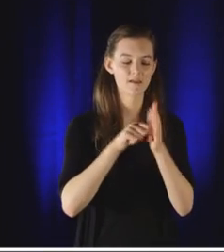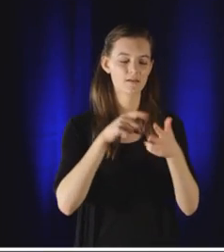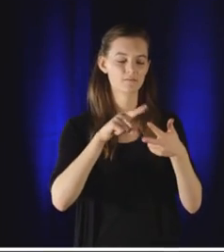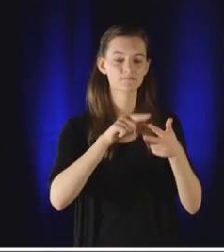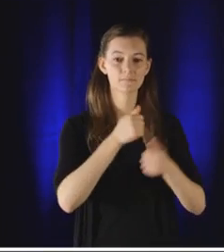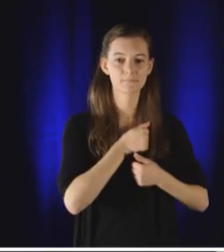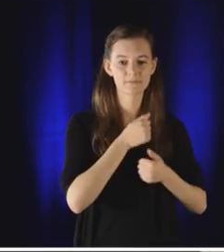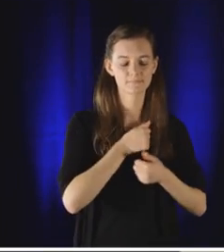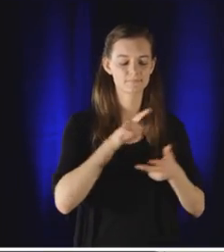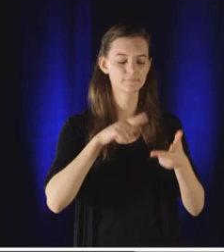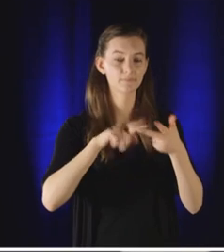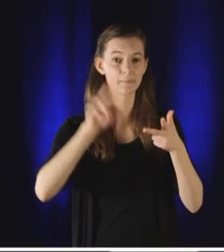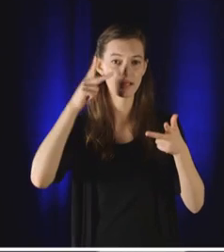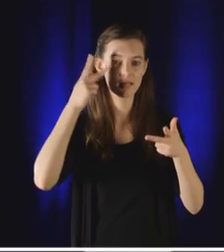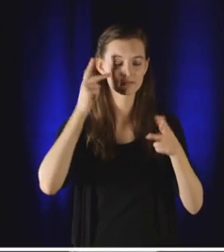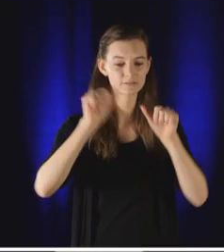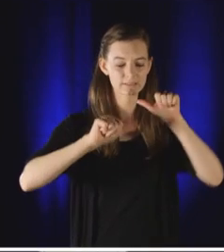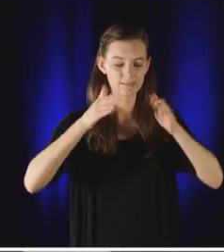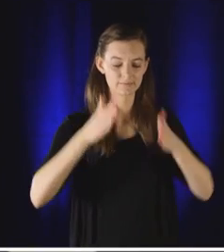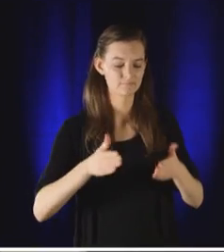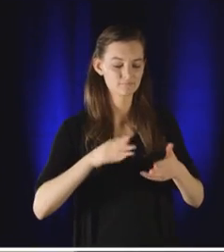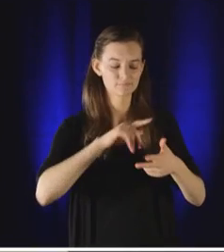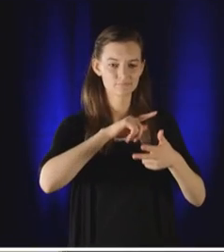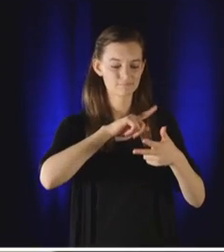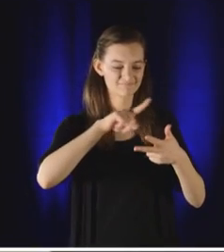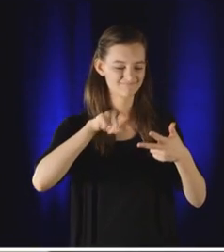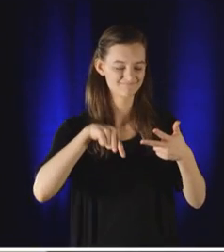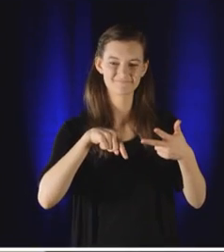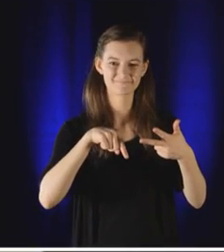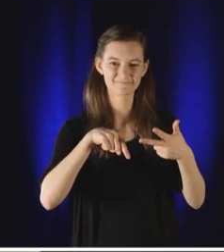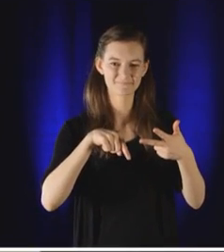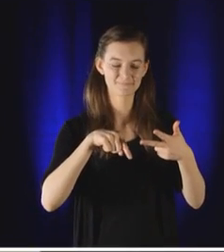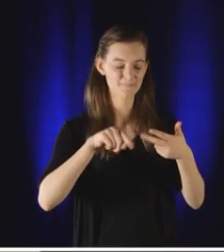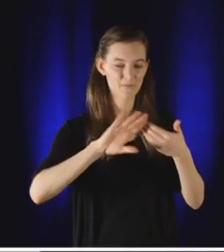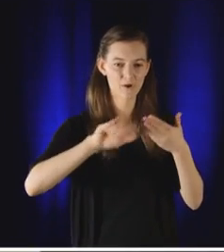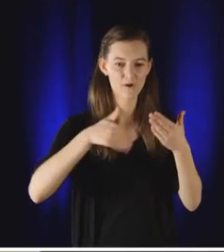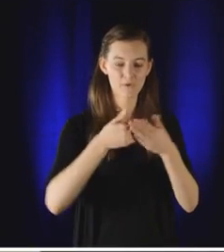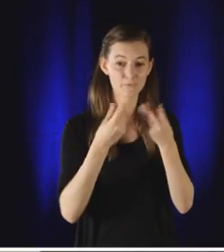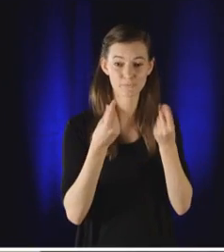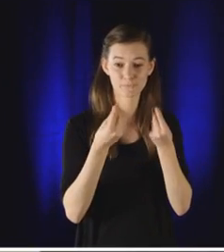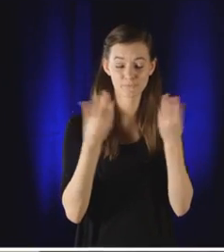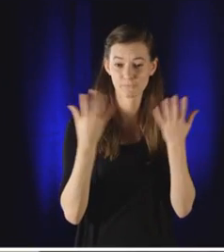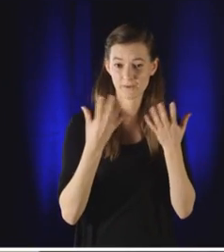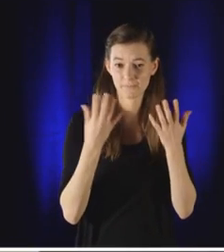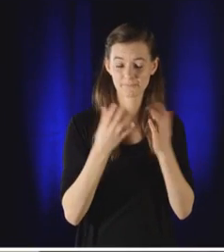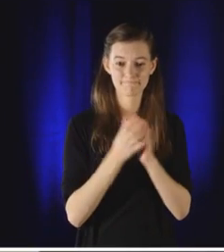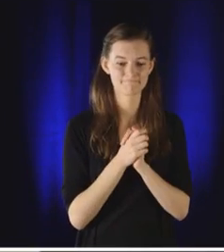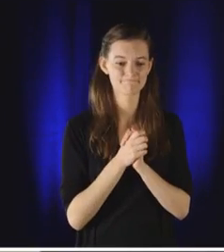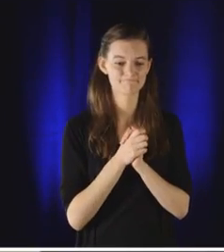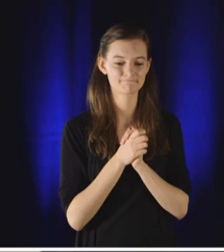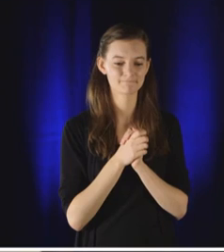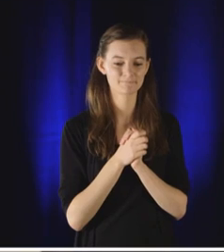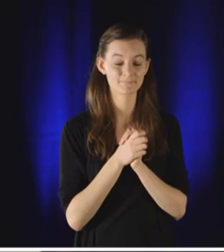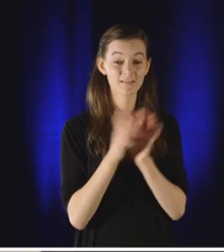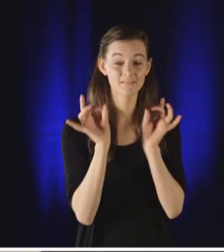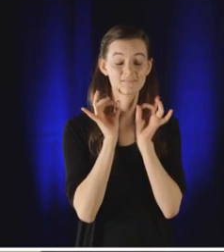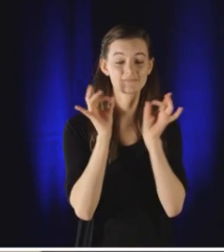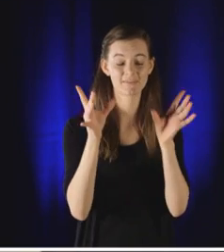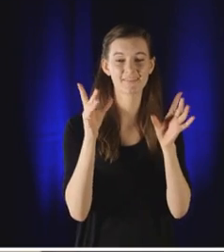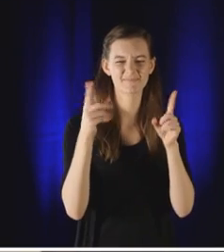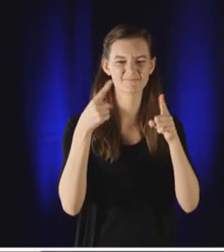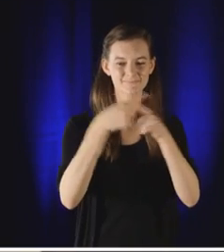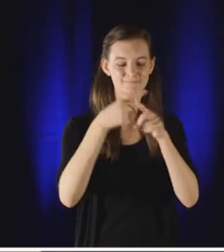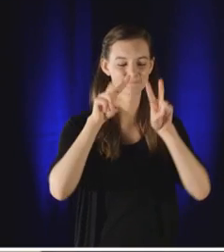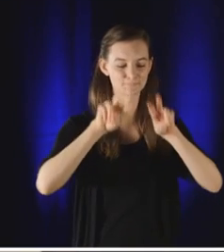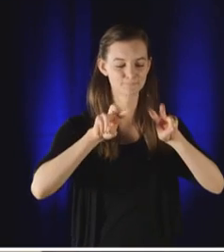of state, the military, political scientists. But there's one thing that all of these groups have in common. They